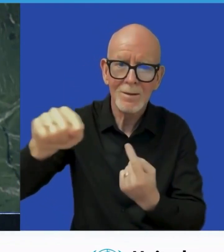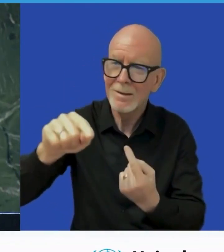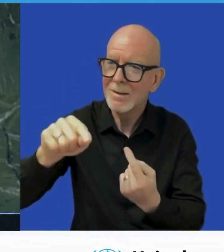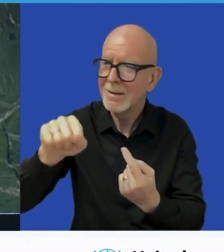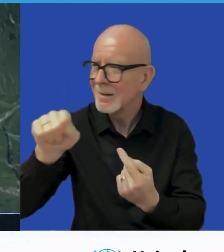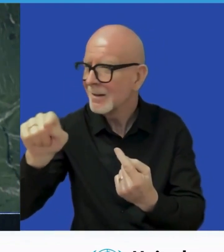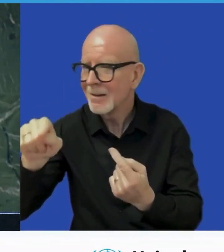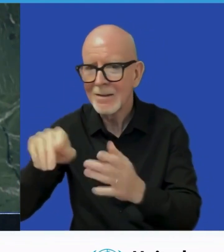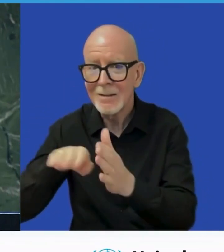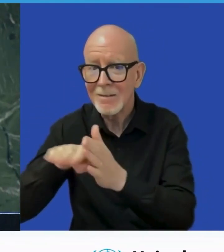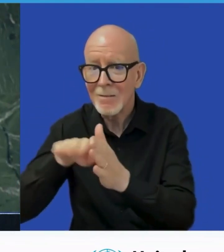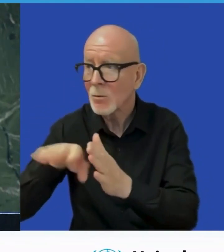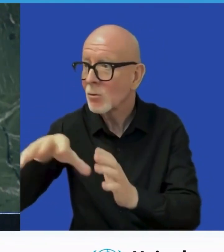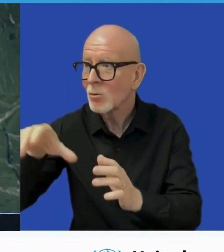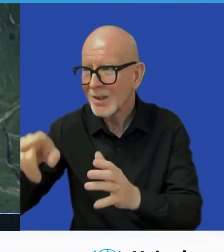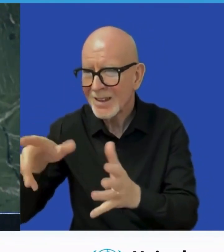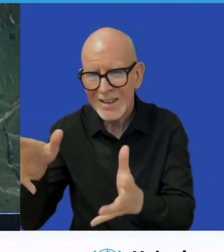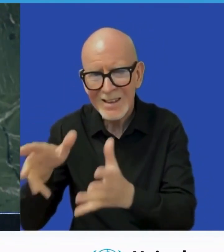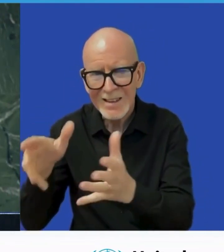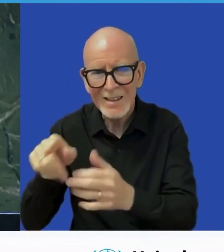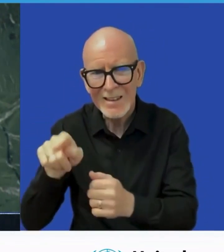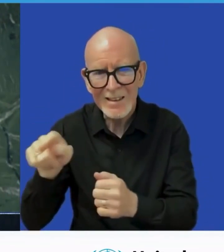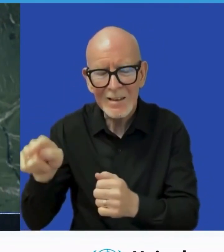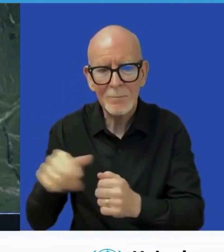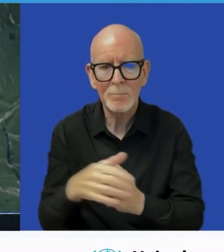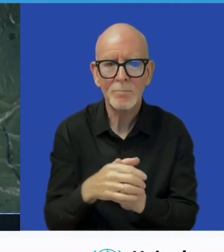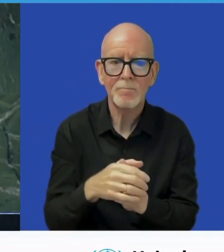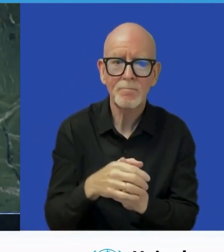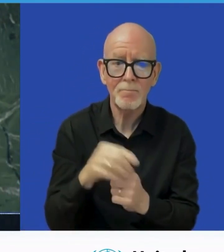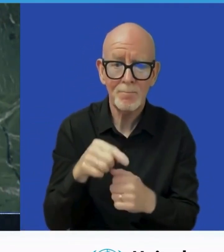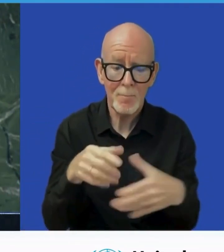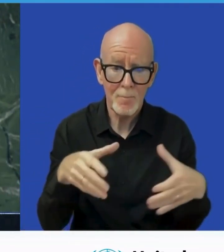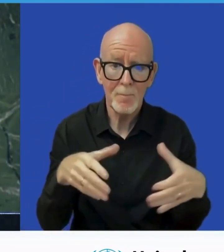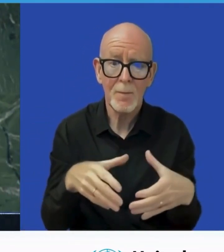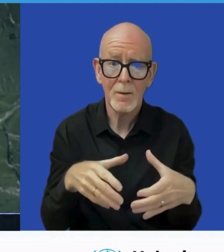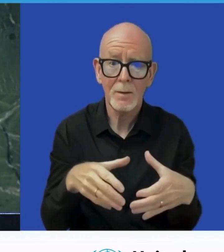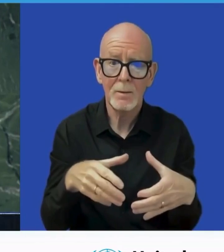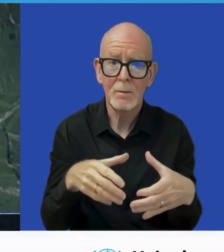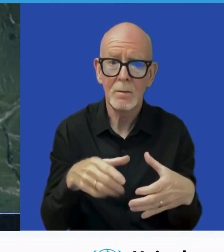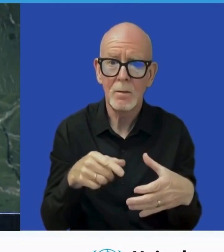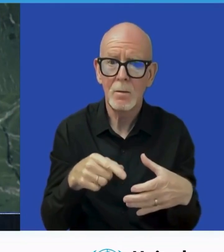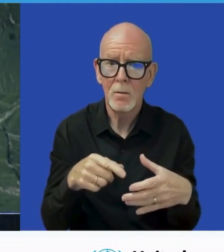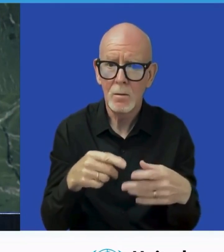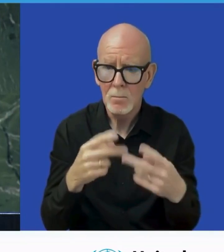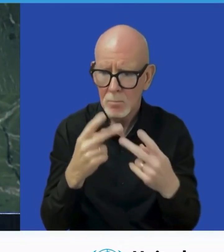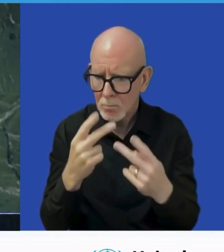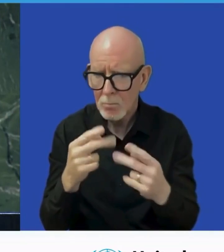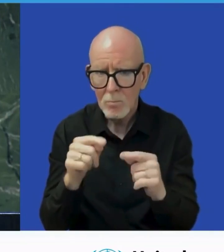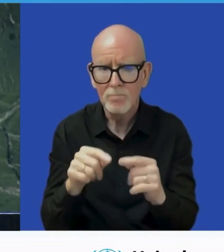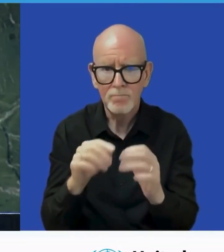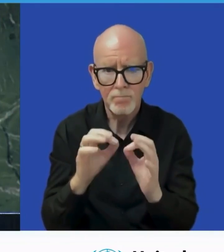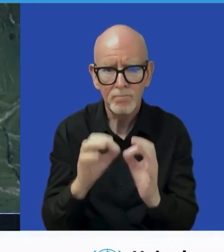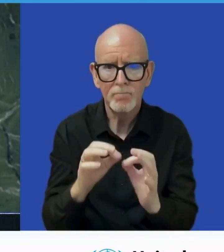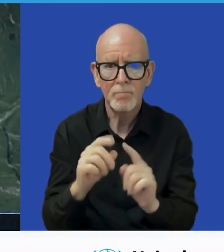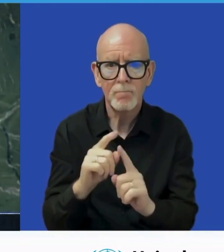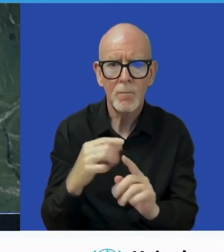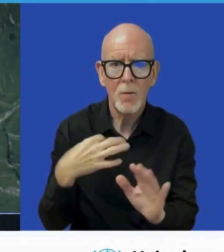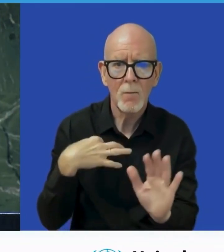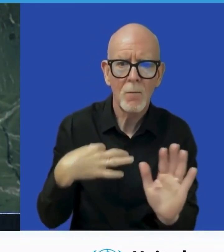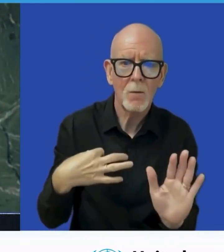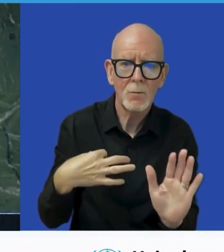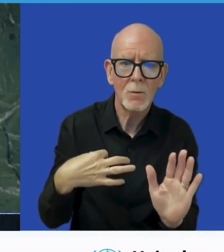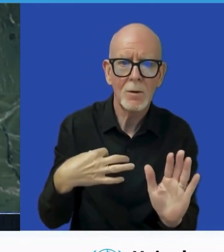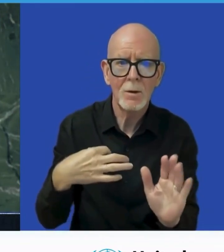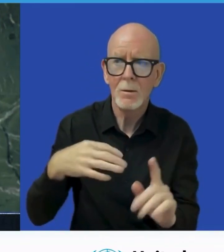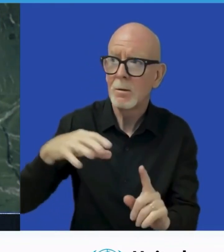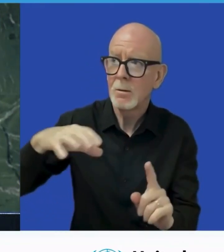and considers that it is a good opportunity for countries to showcase their